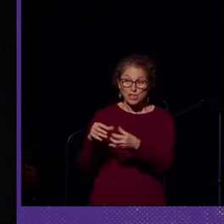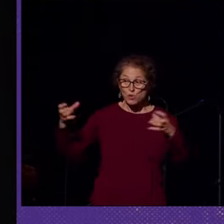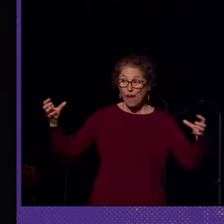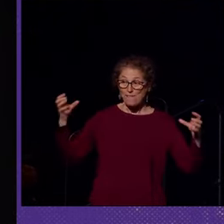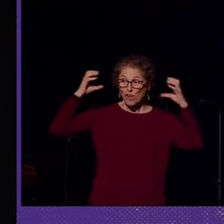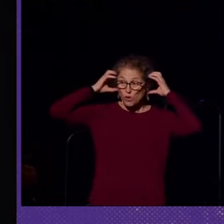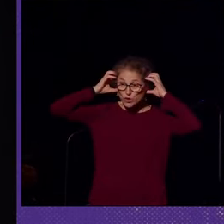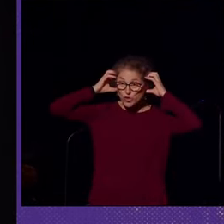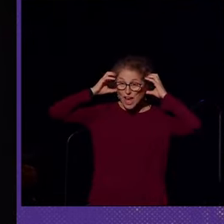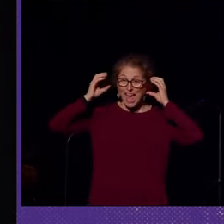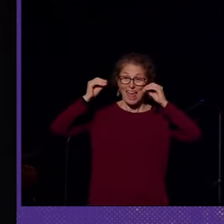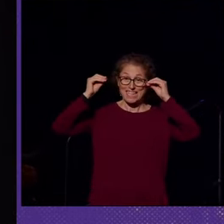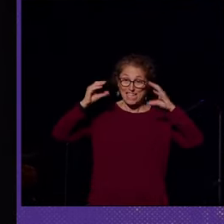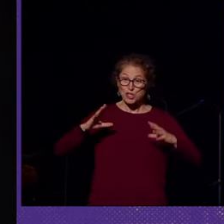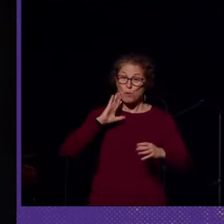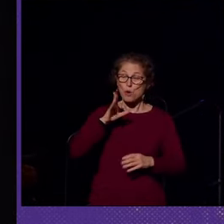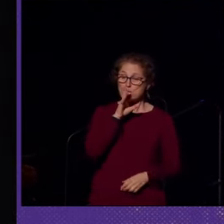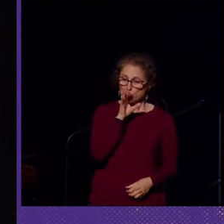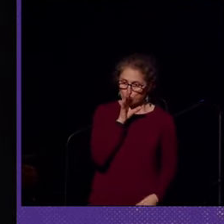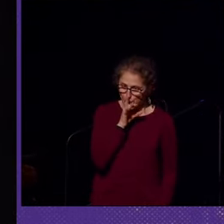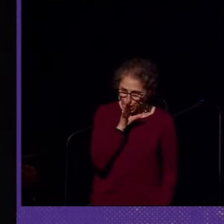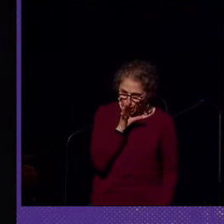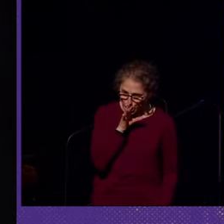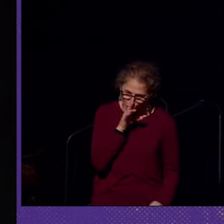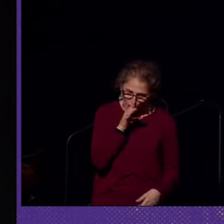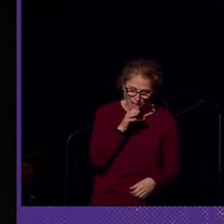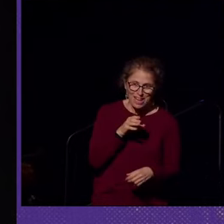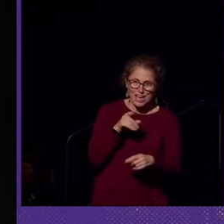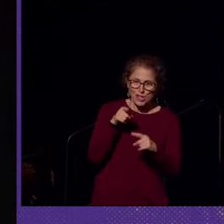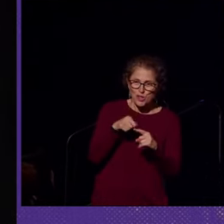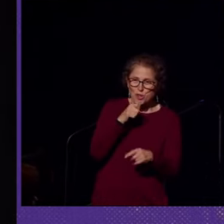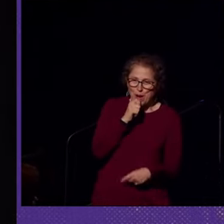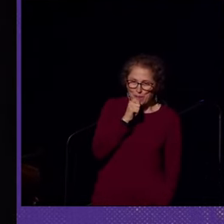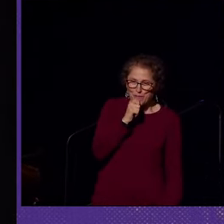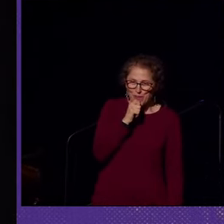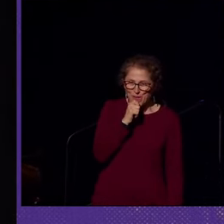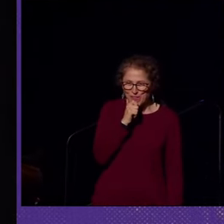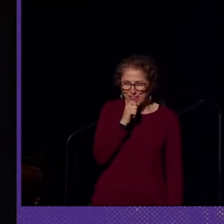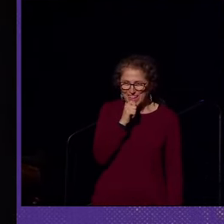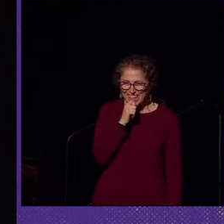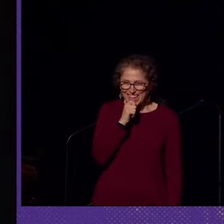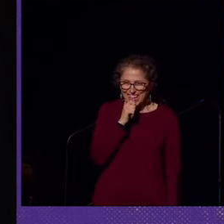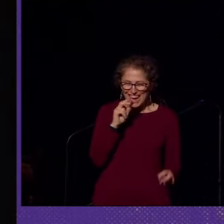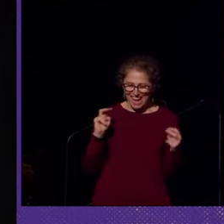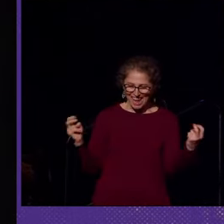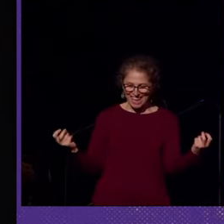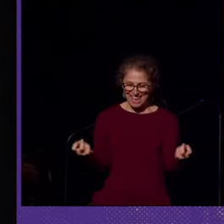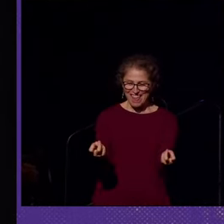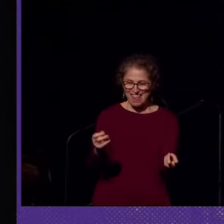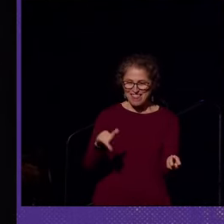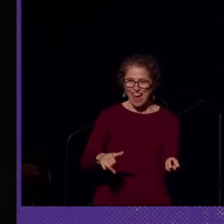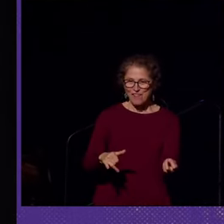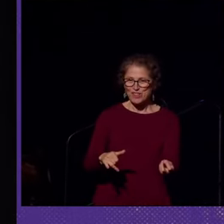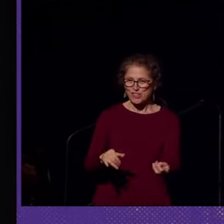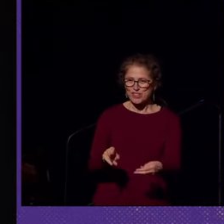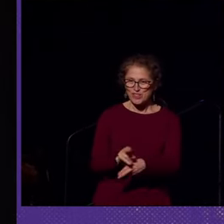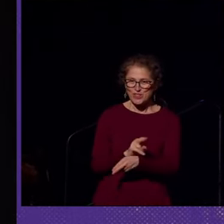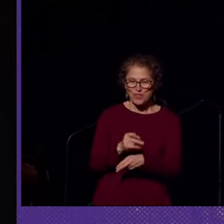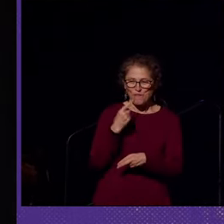and the teacher would speak into the microphone. And that was useful,